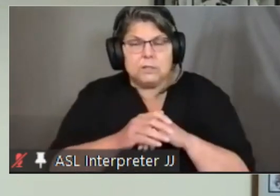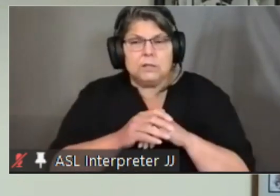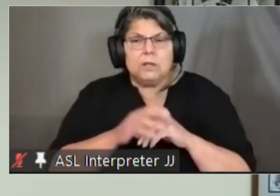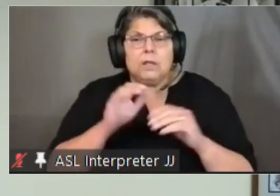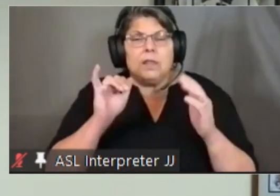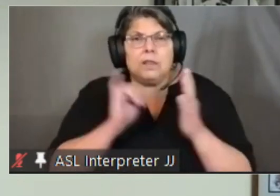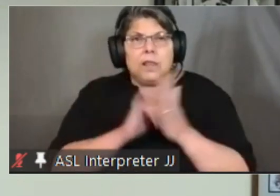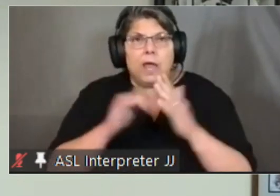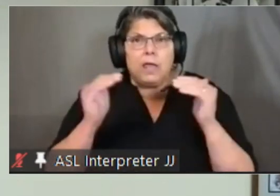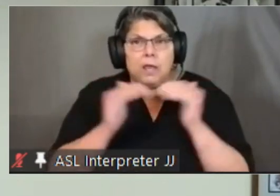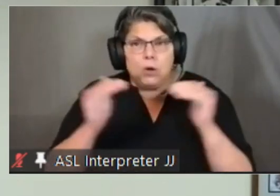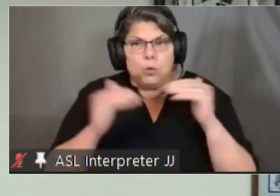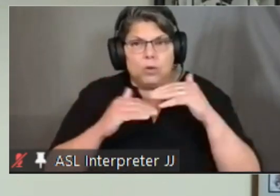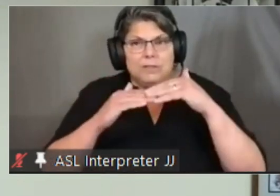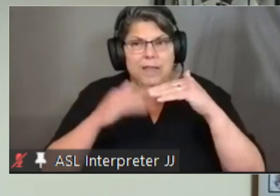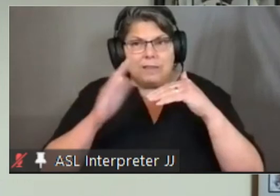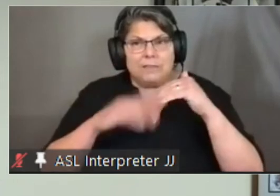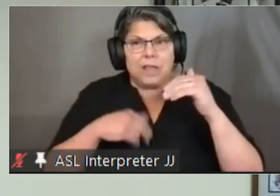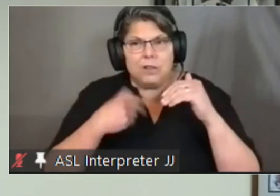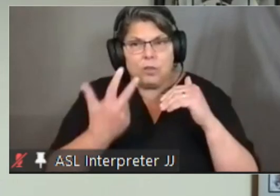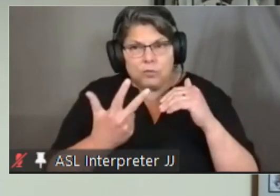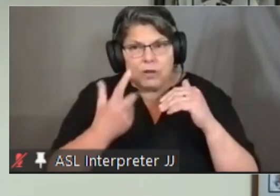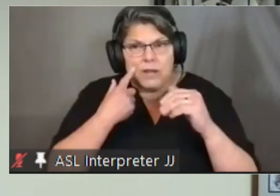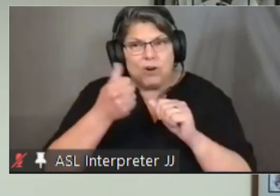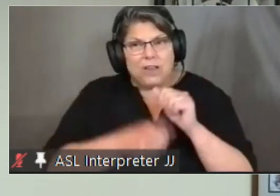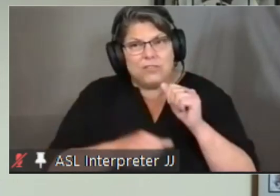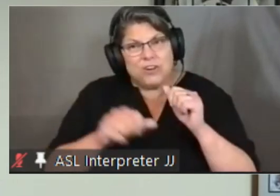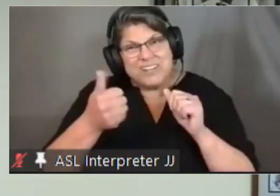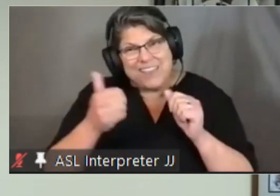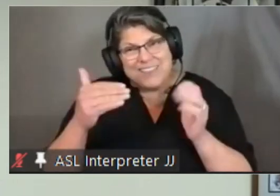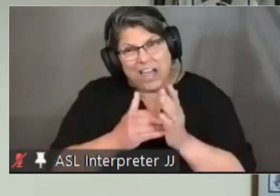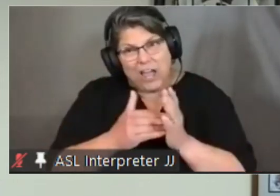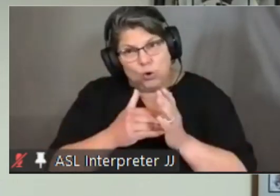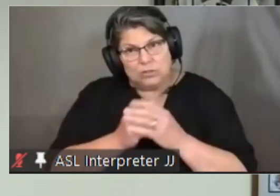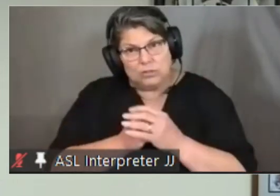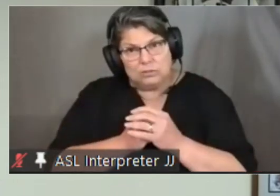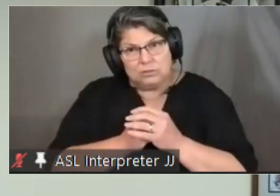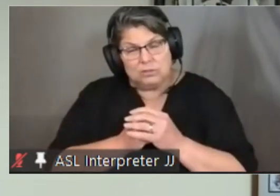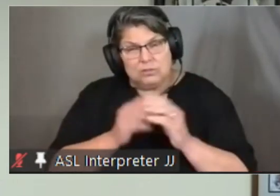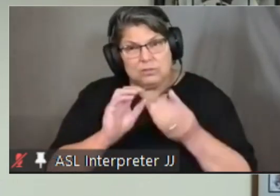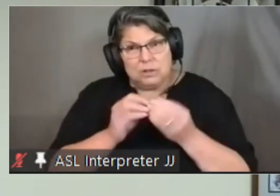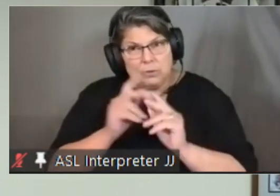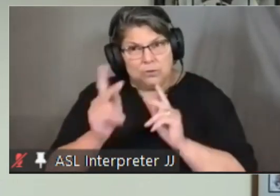less than three per 10 000 breakthroughs